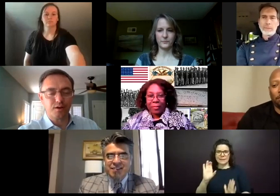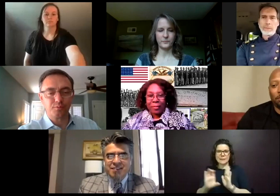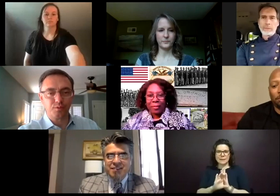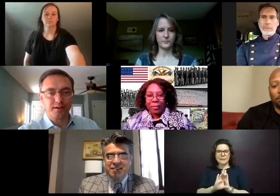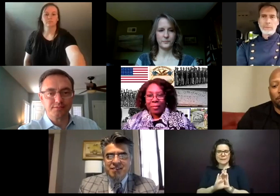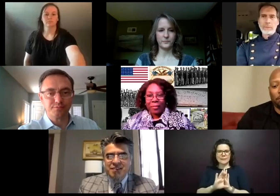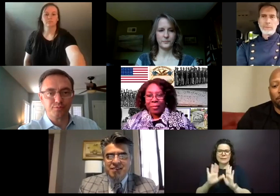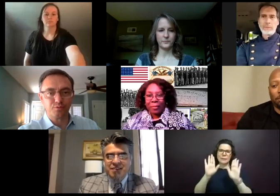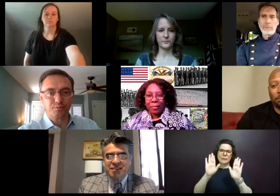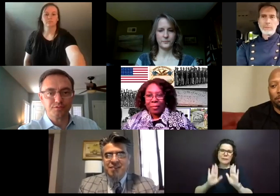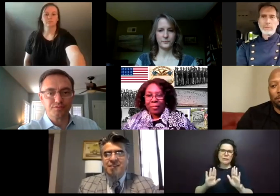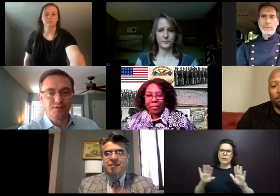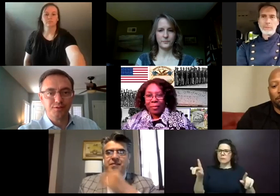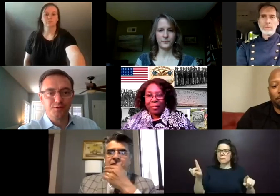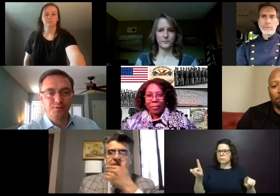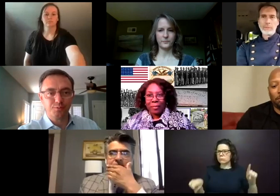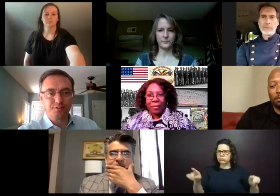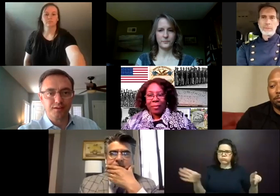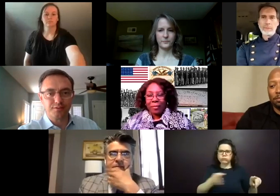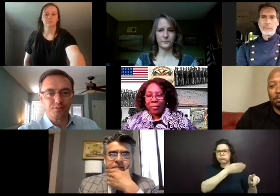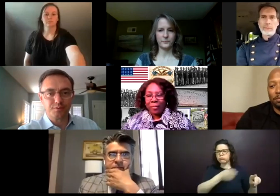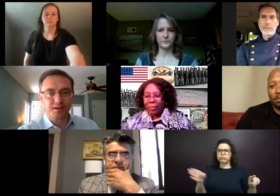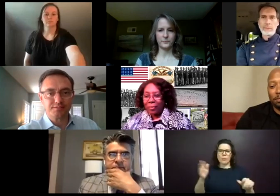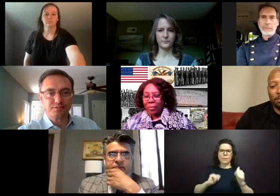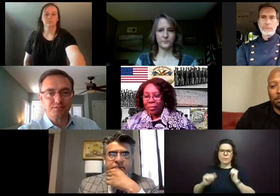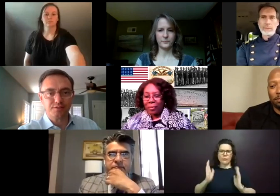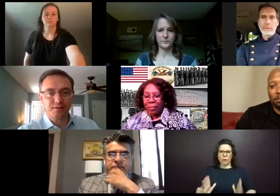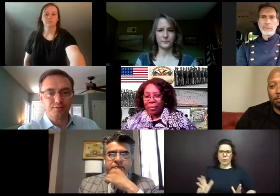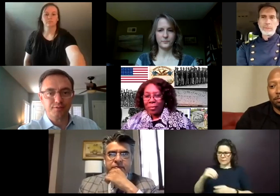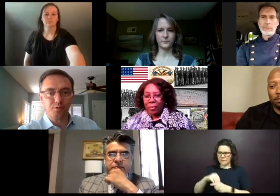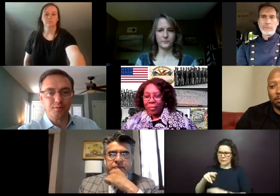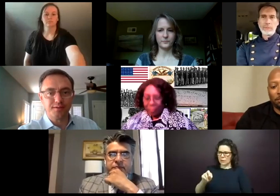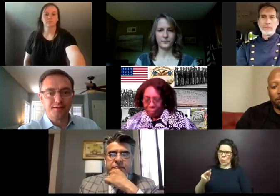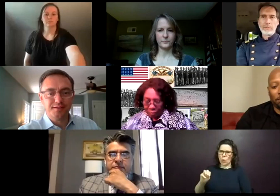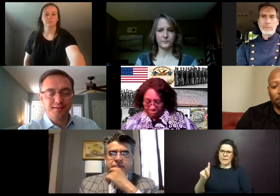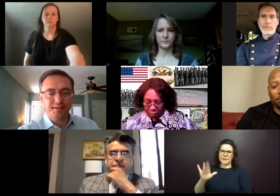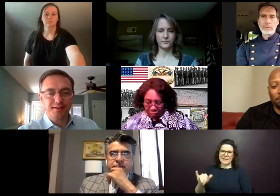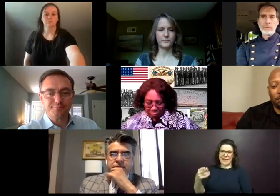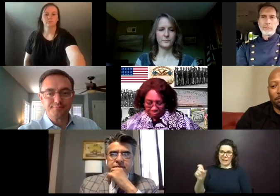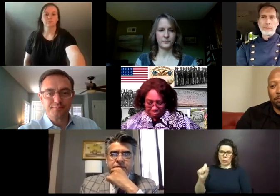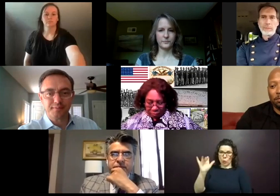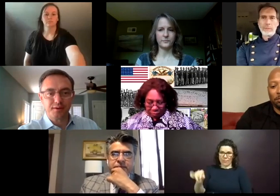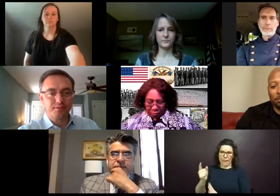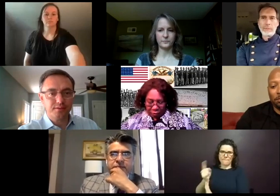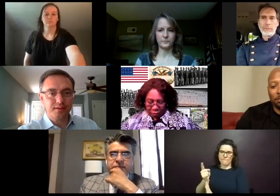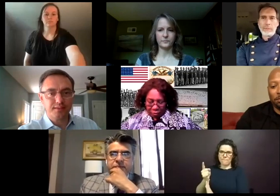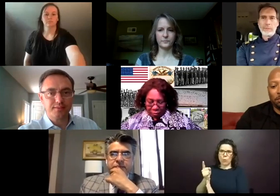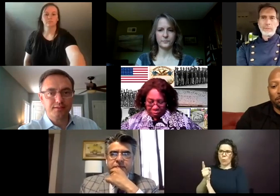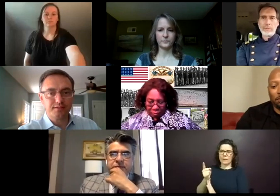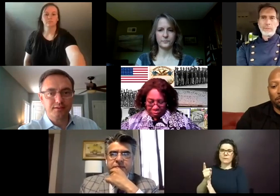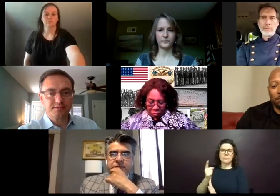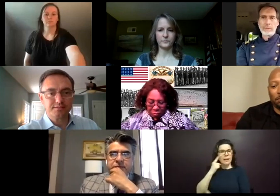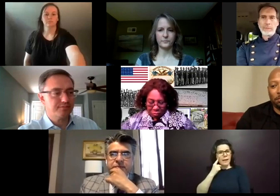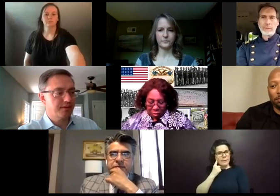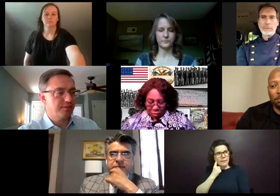incredible range of performers who were together at Normandy High School for that moment. But I do think that